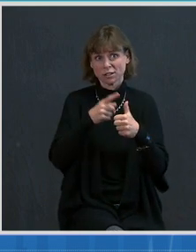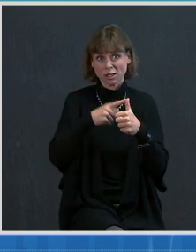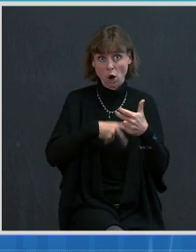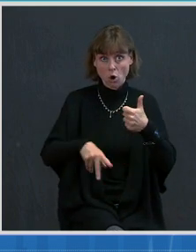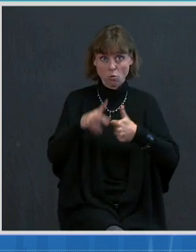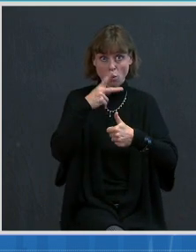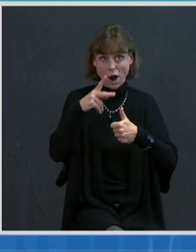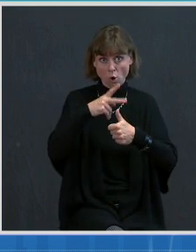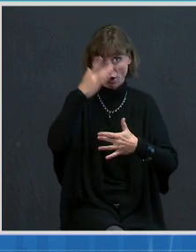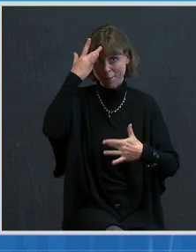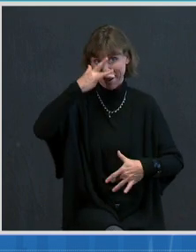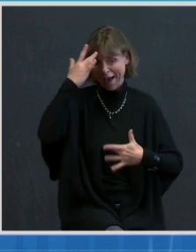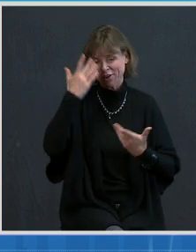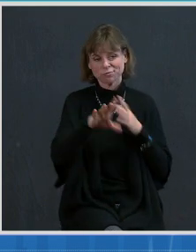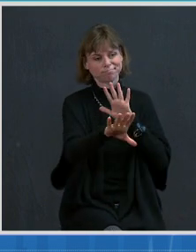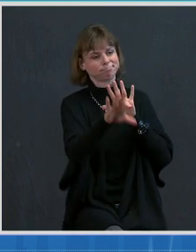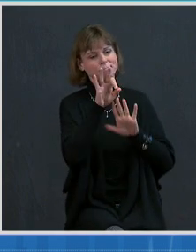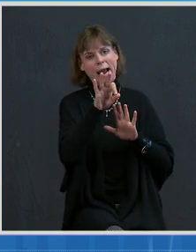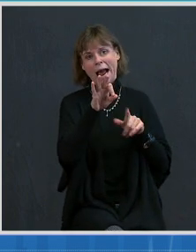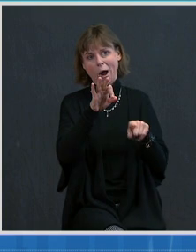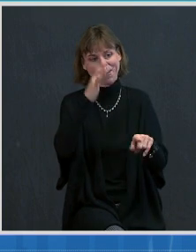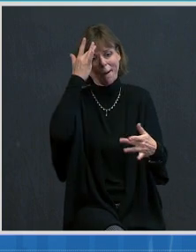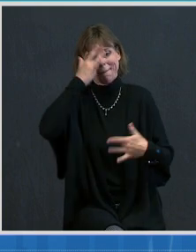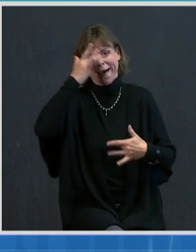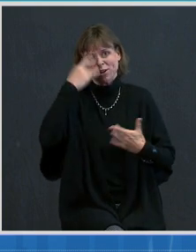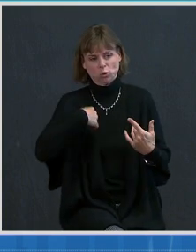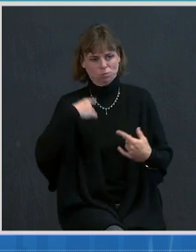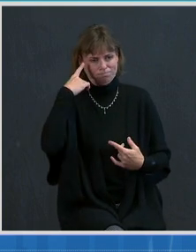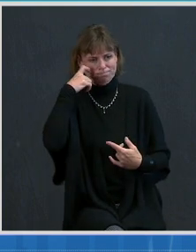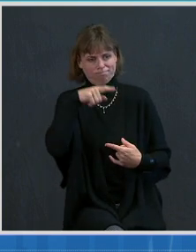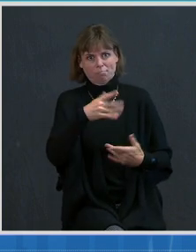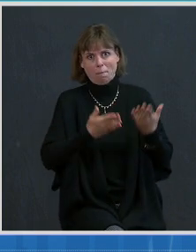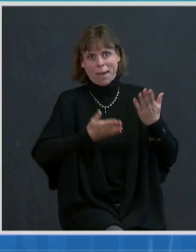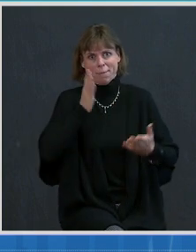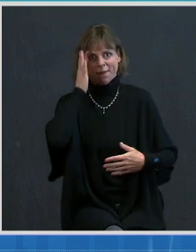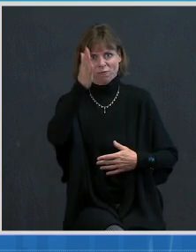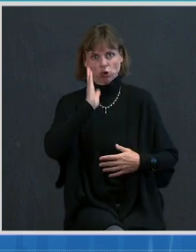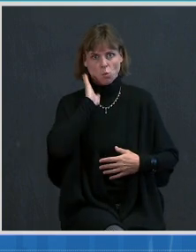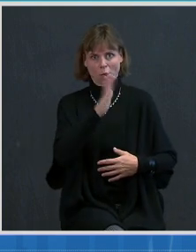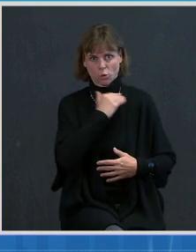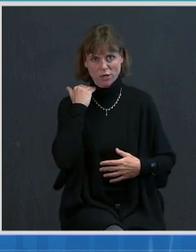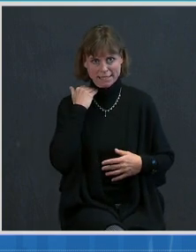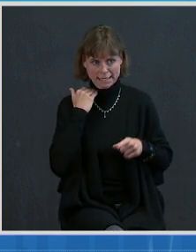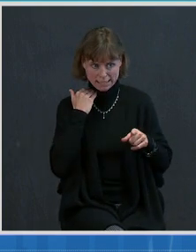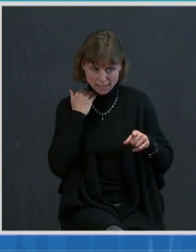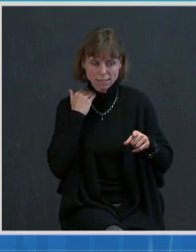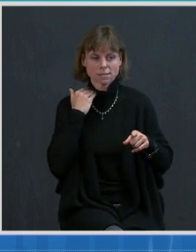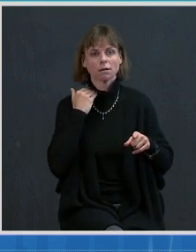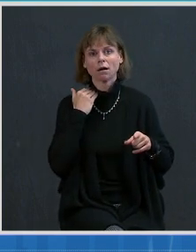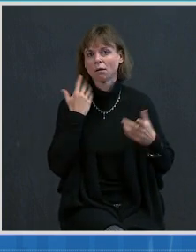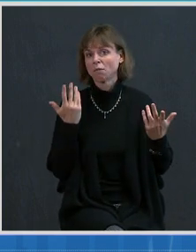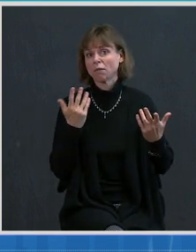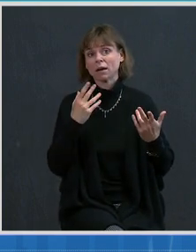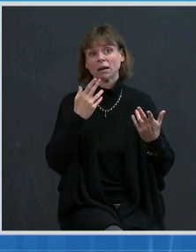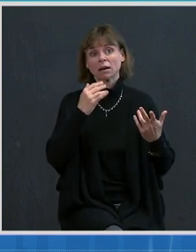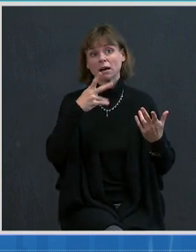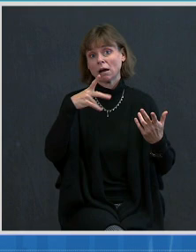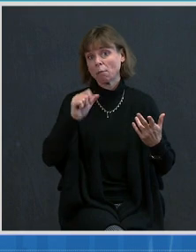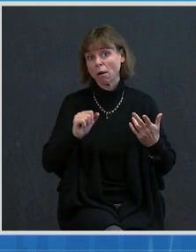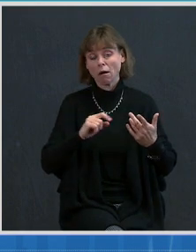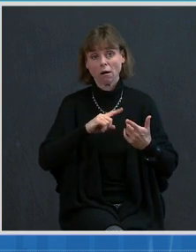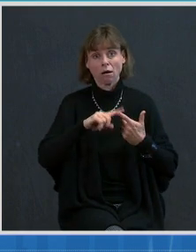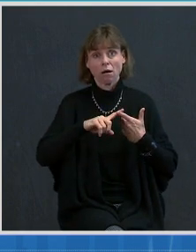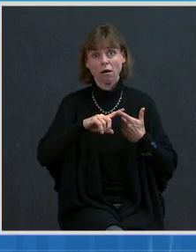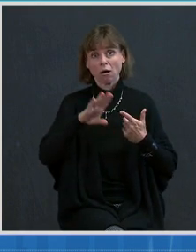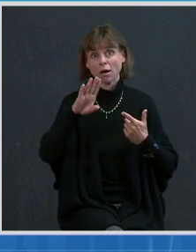out a pathogen that you think might be risky in the future. That could be Nipa. That could be